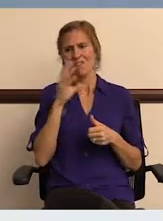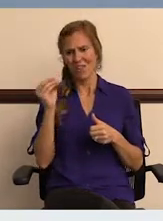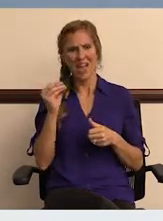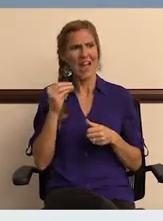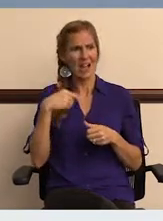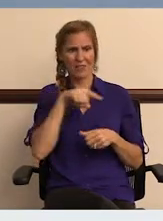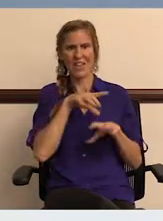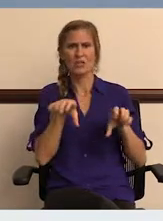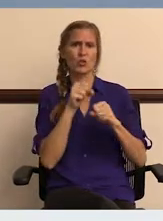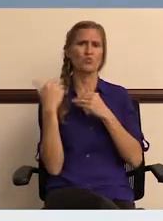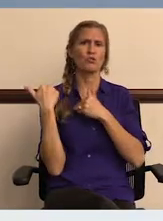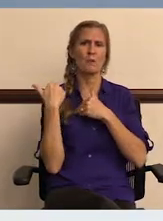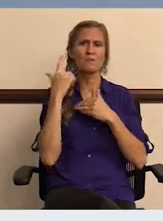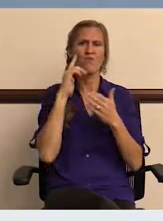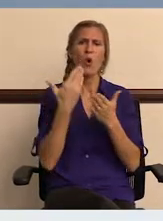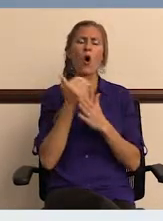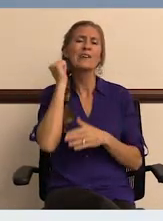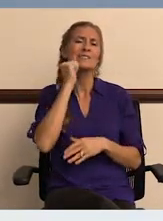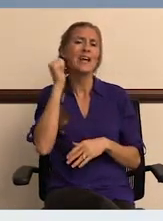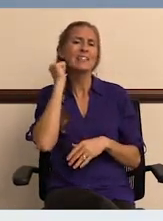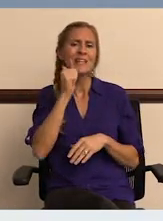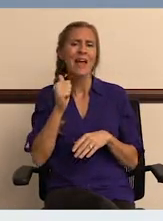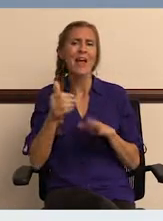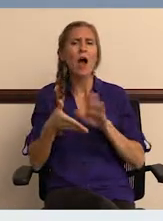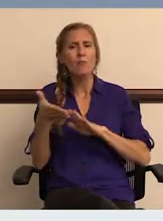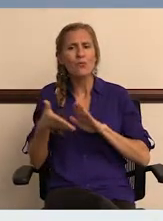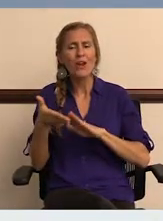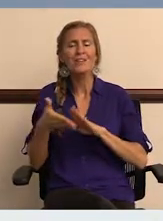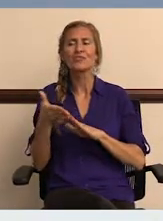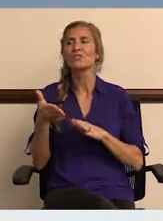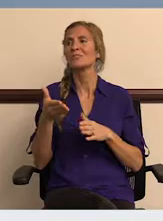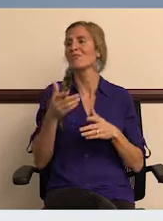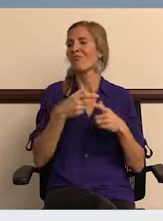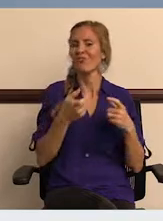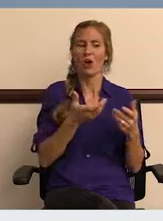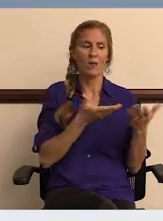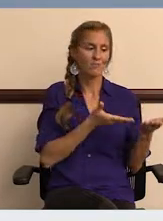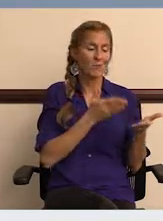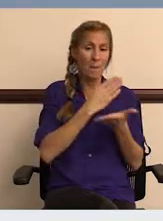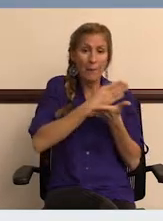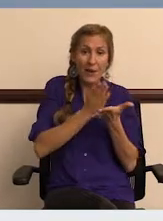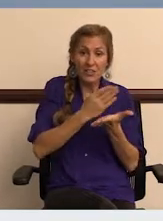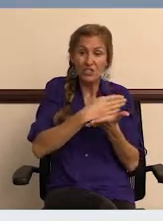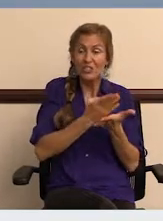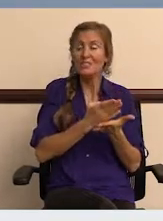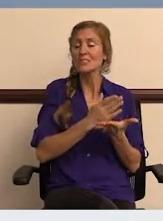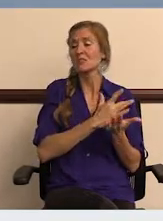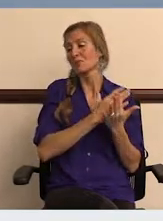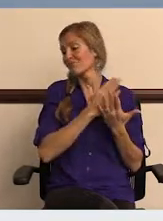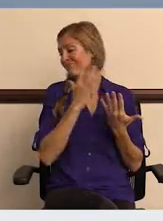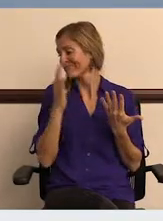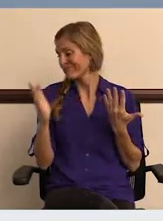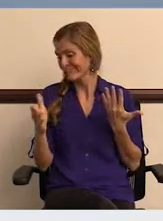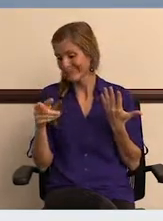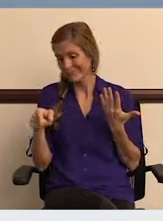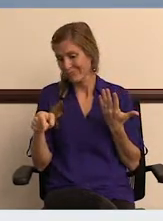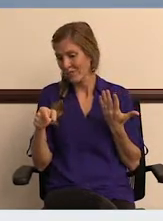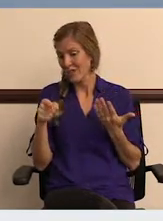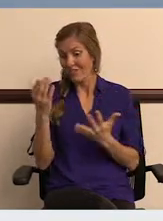And they do. They assume the responsibility for all of our day-to-day operations from, you know, our budgets